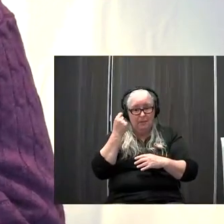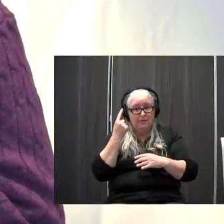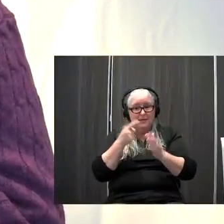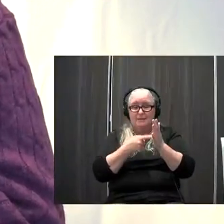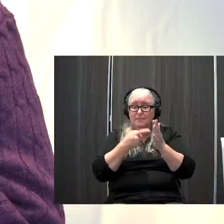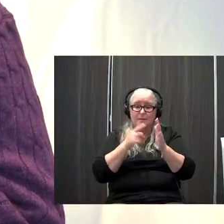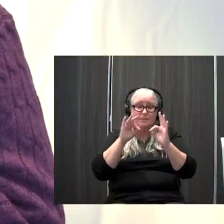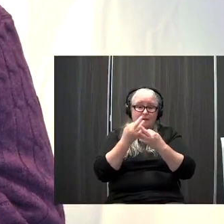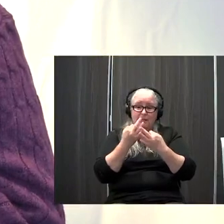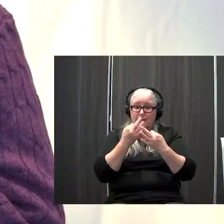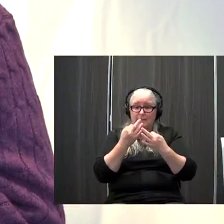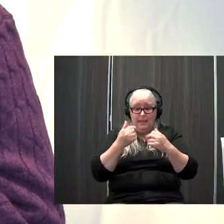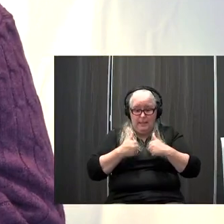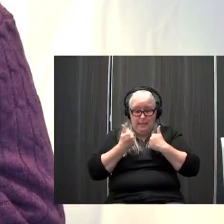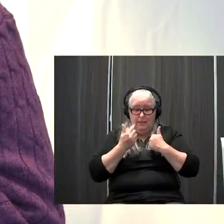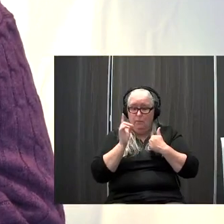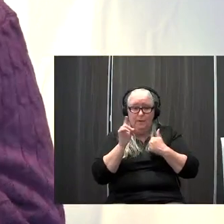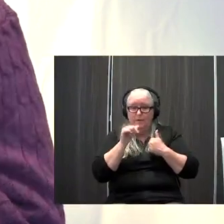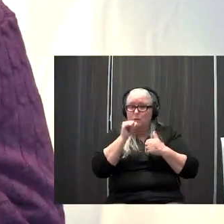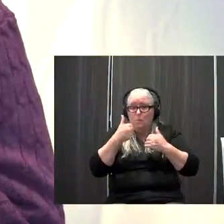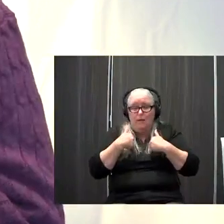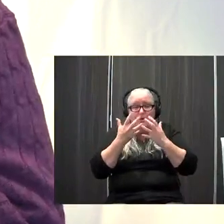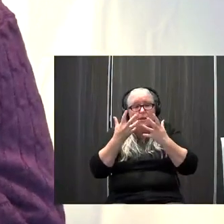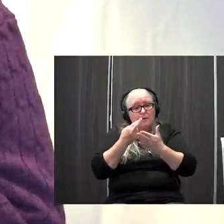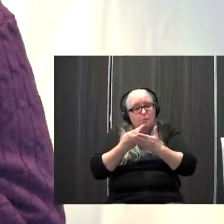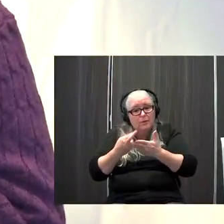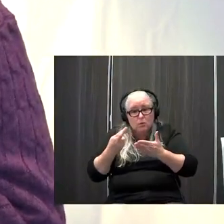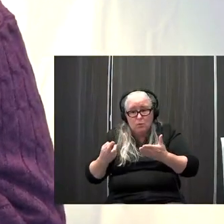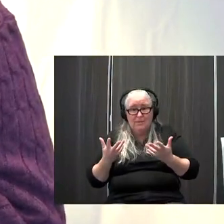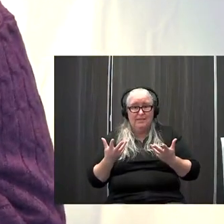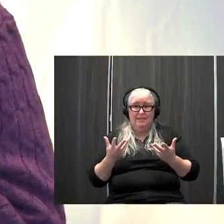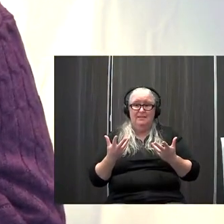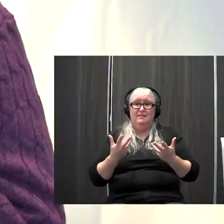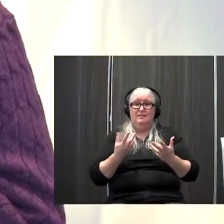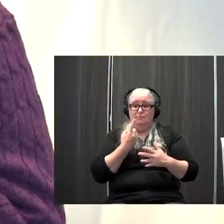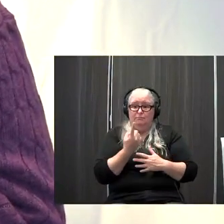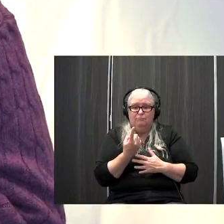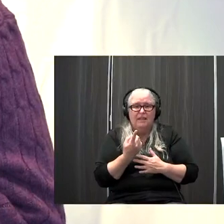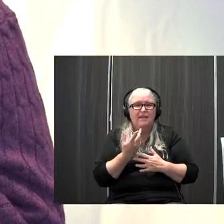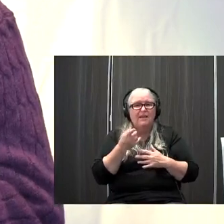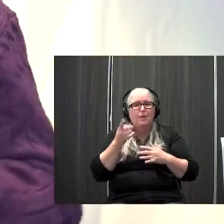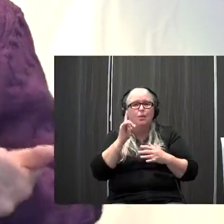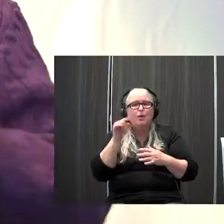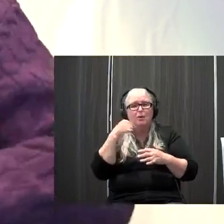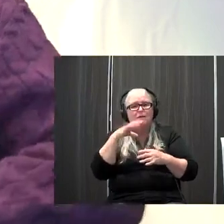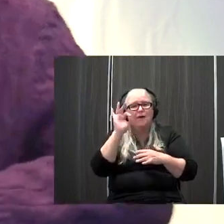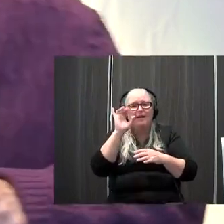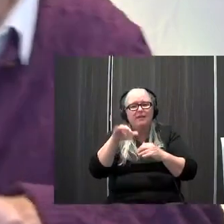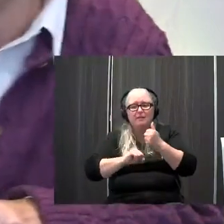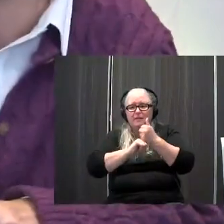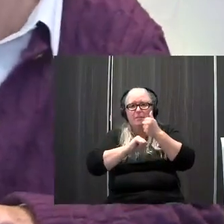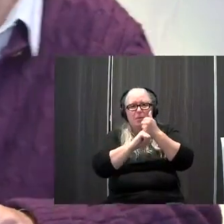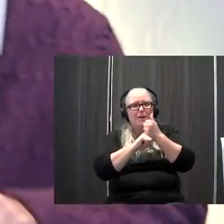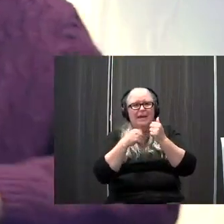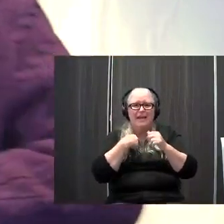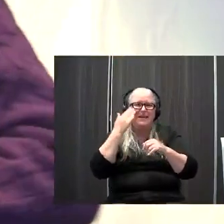don't have a lot of resources and so where do you find those similar support networks and I know you can't answer that but